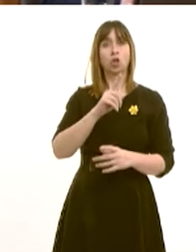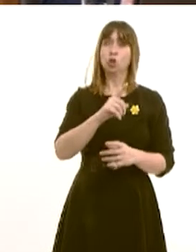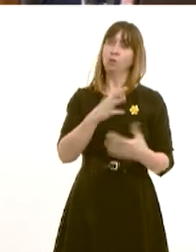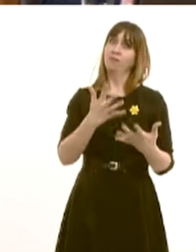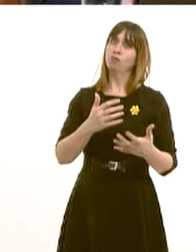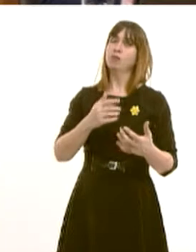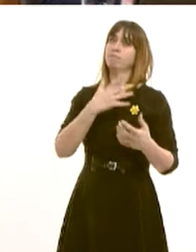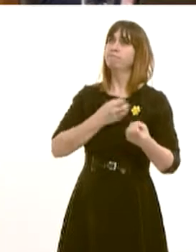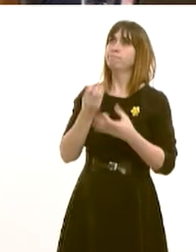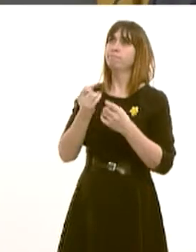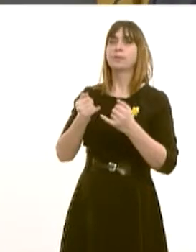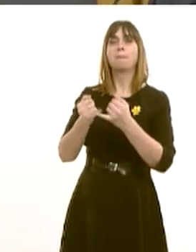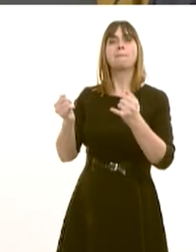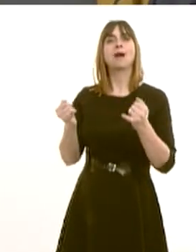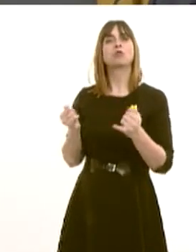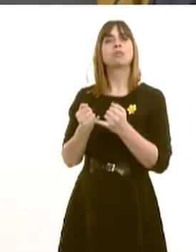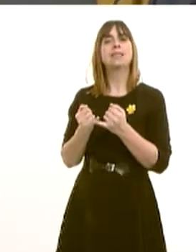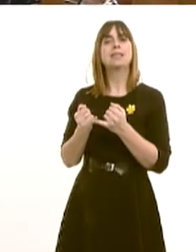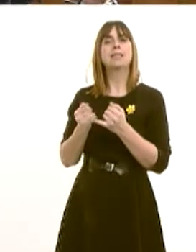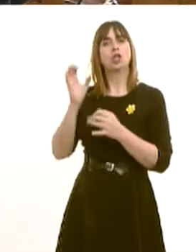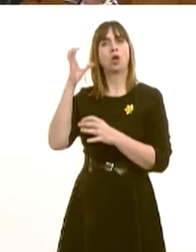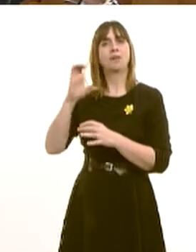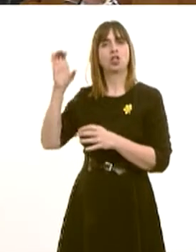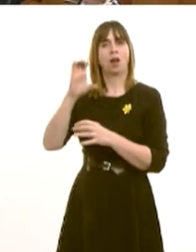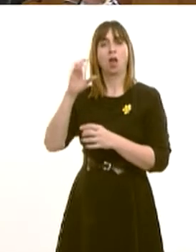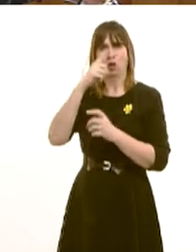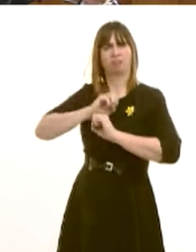boundaries commissioner once that process takes place.